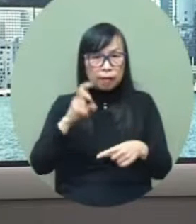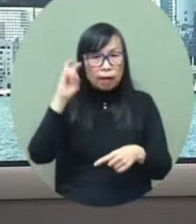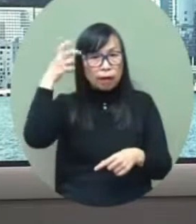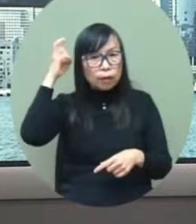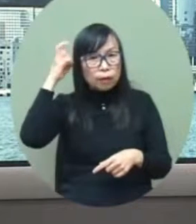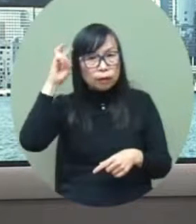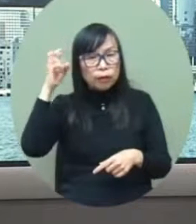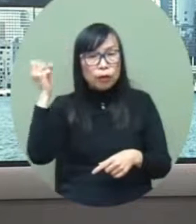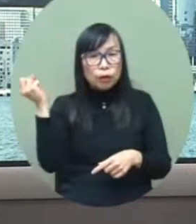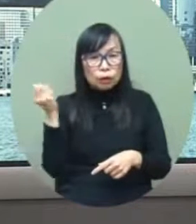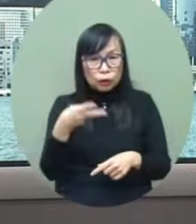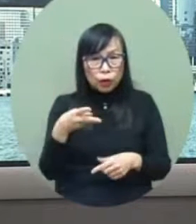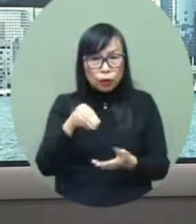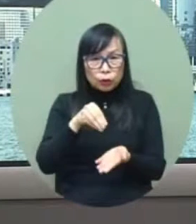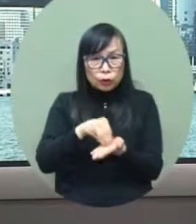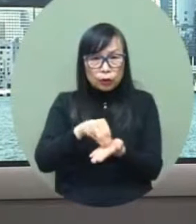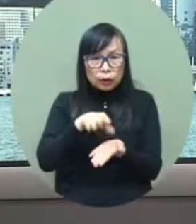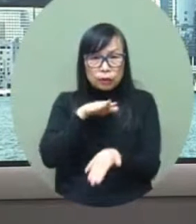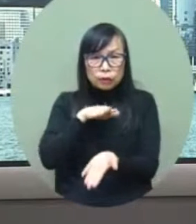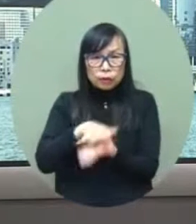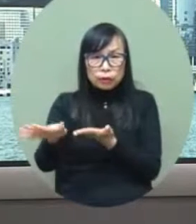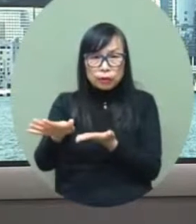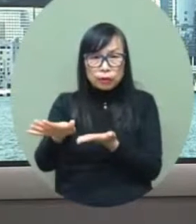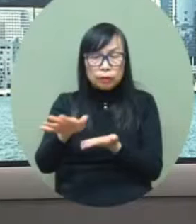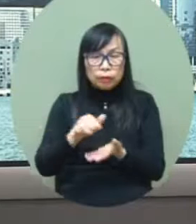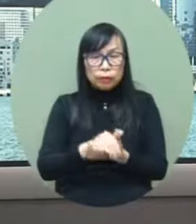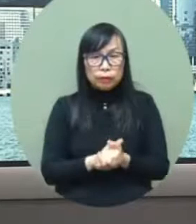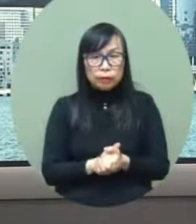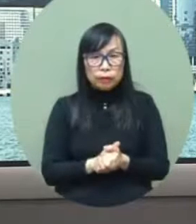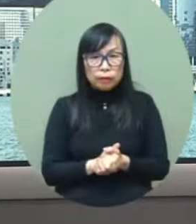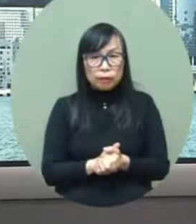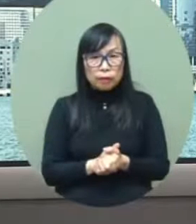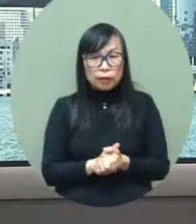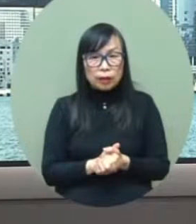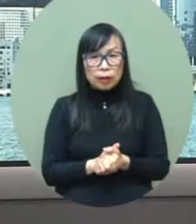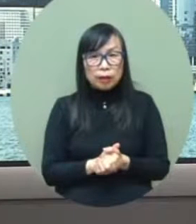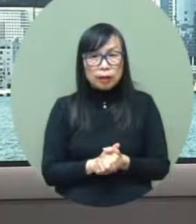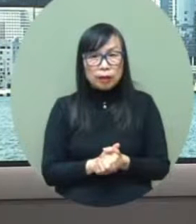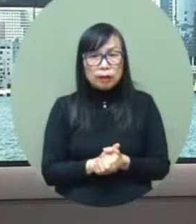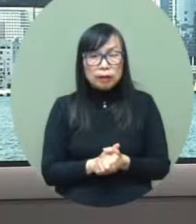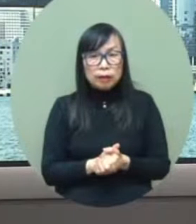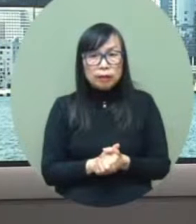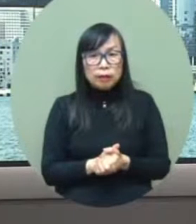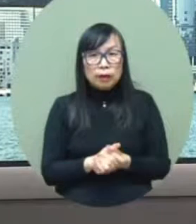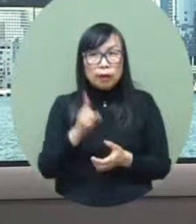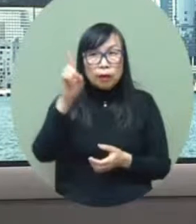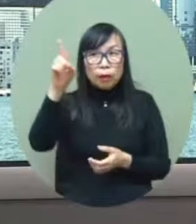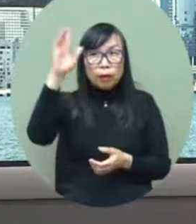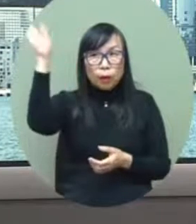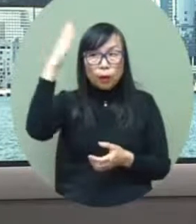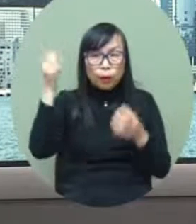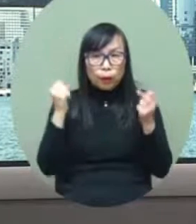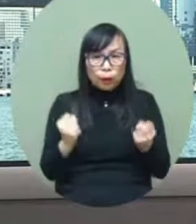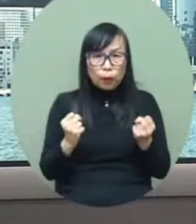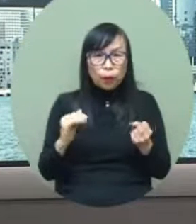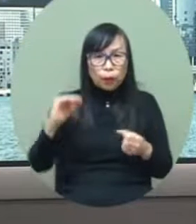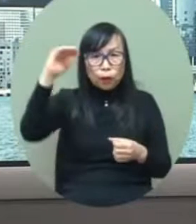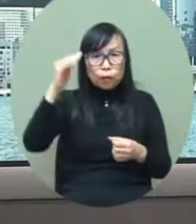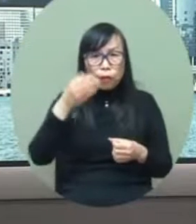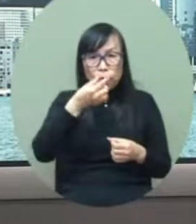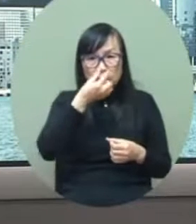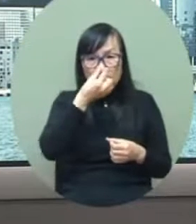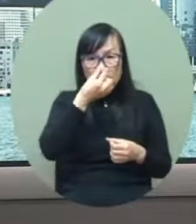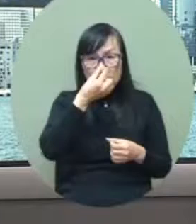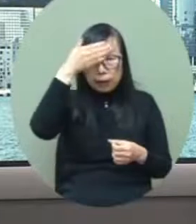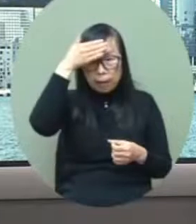then when we pass the winter surge when this high-risk period is passed and we